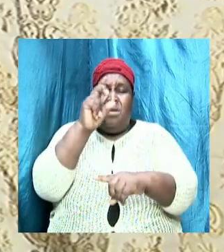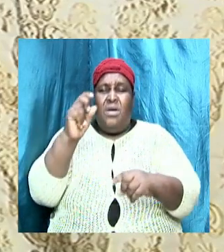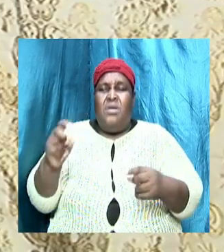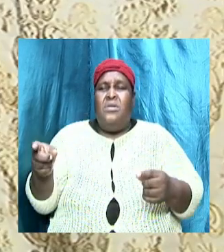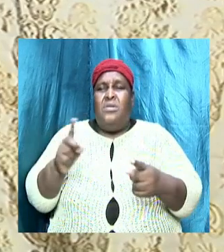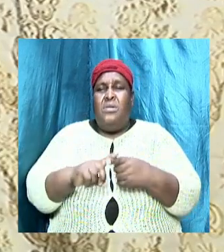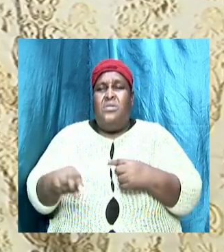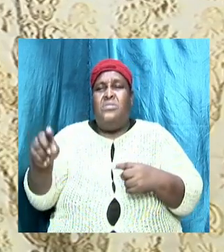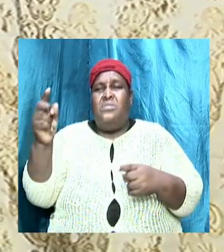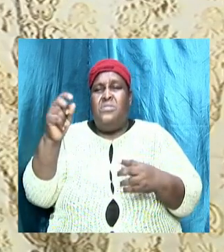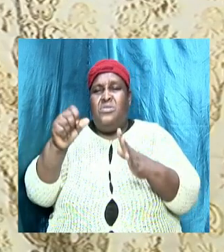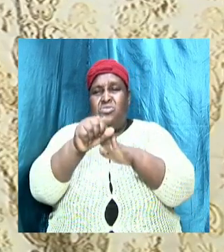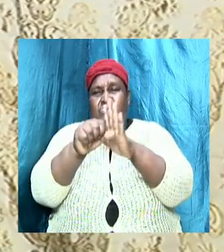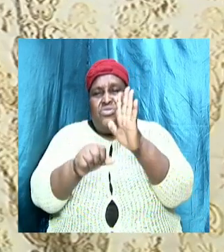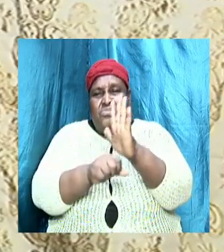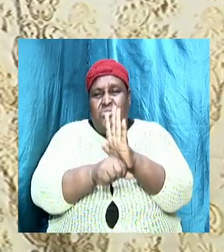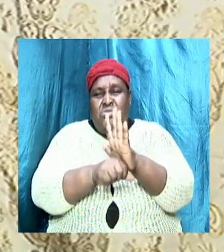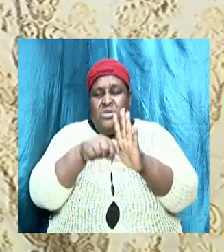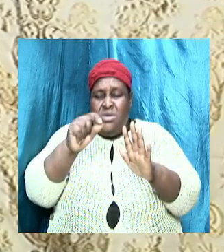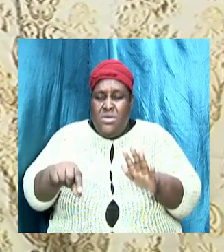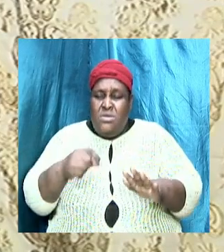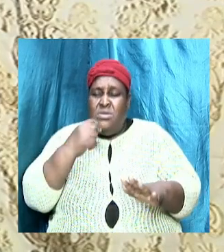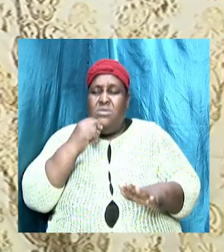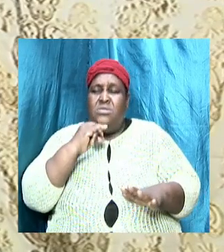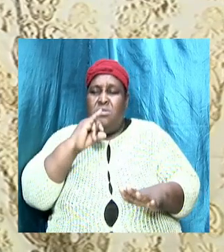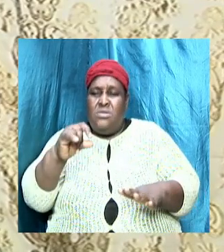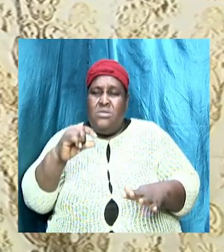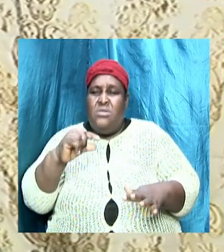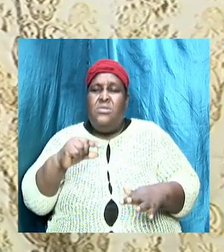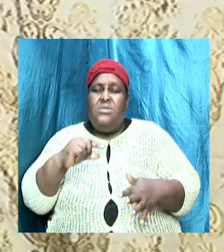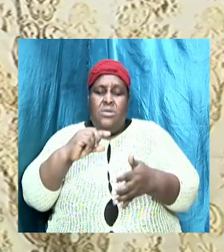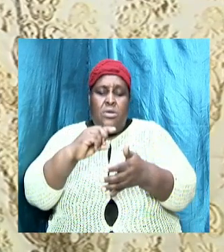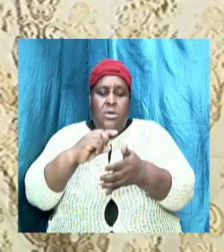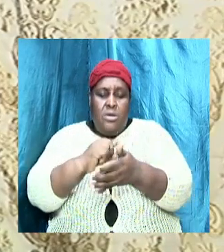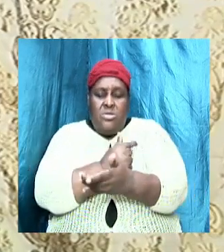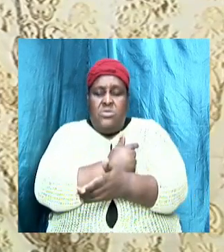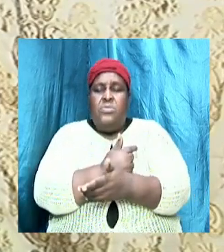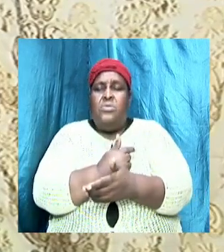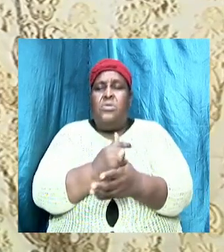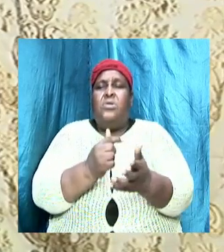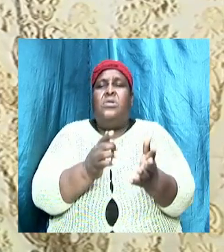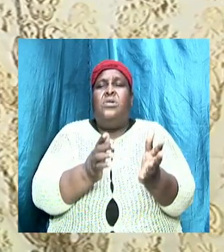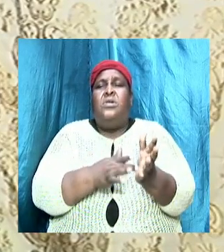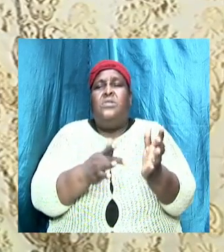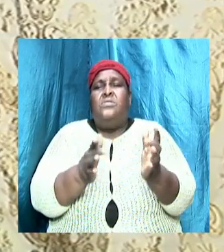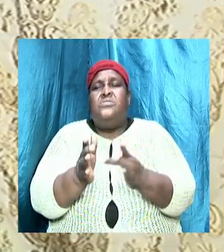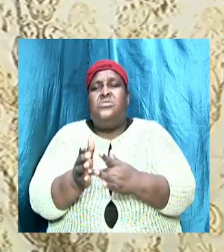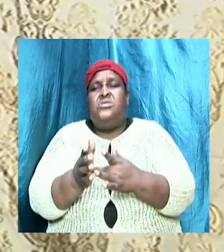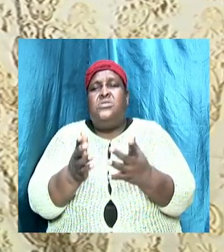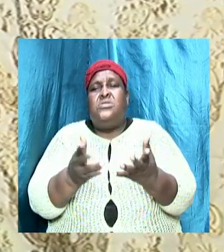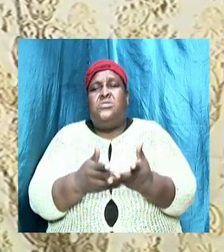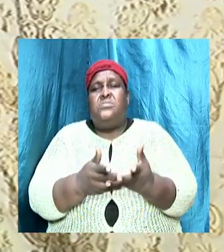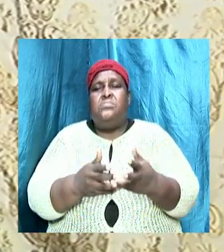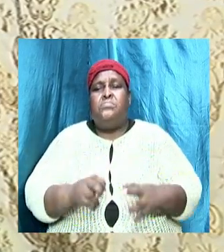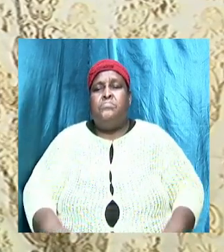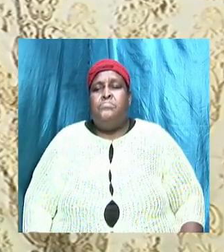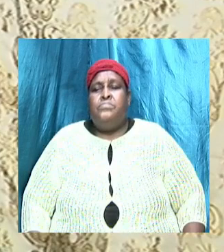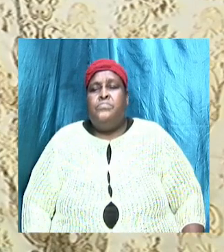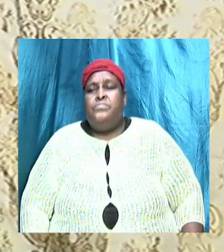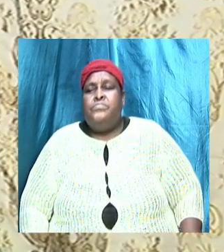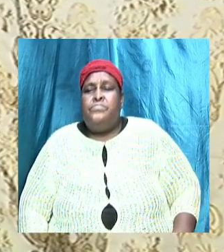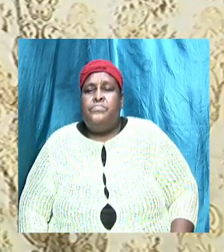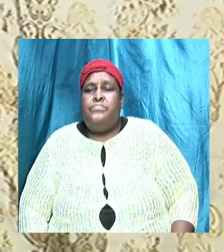this is the gospel of our salvation let us look at Ephesians 1 verses 13